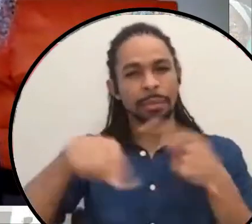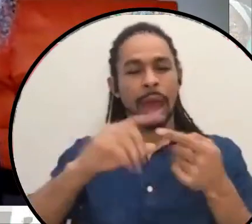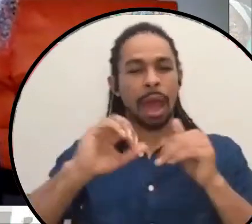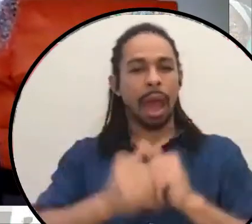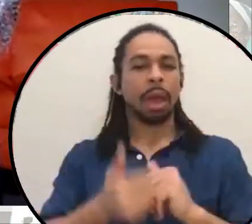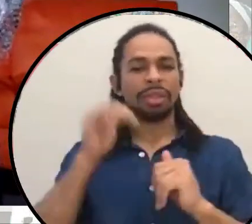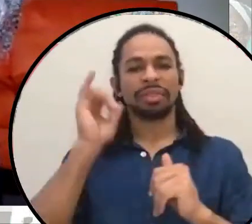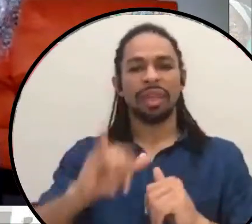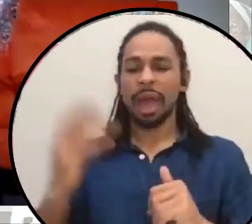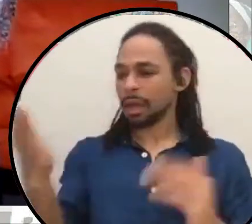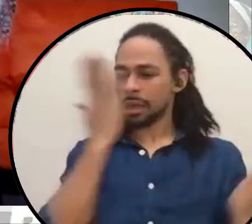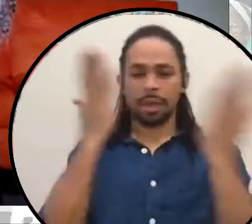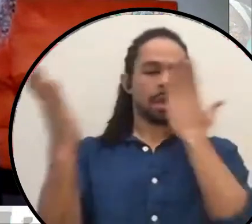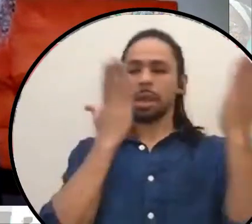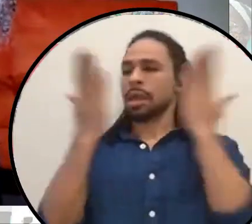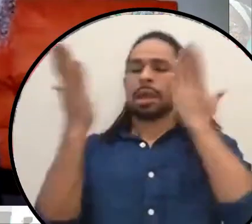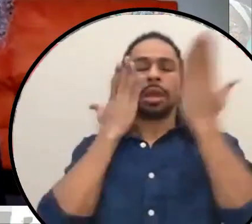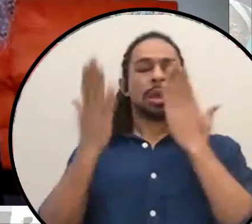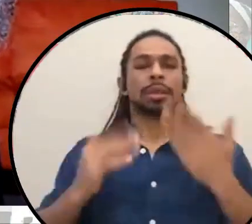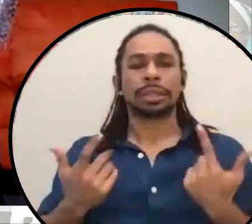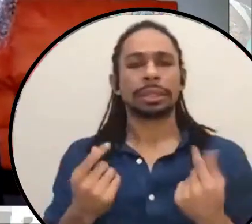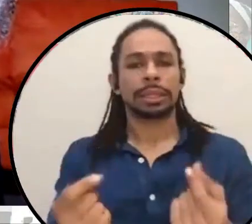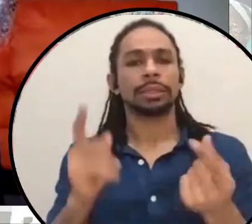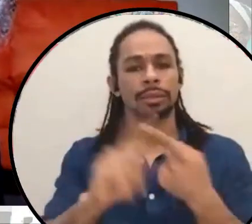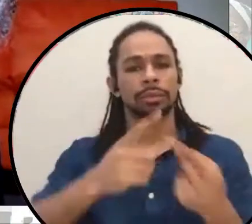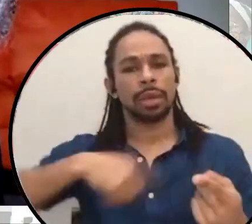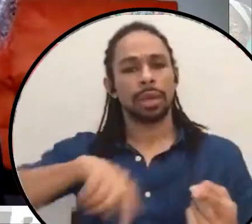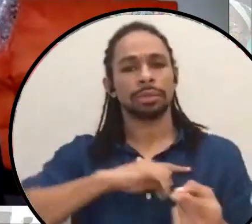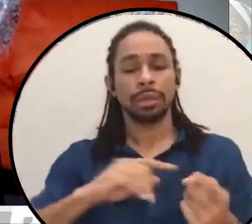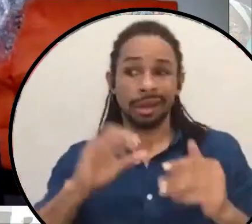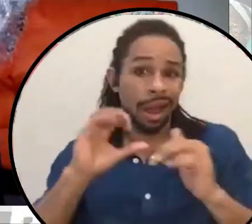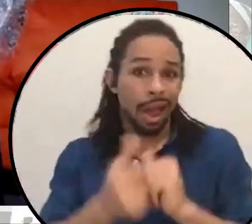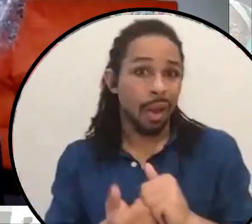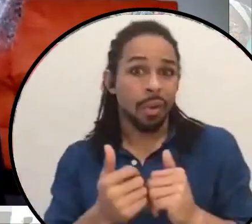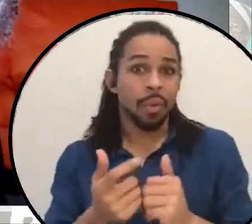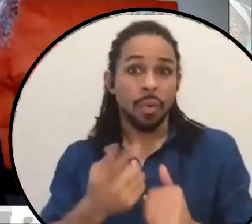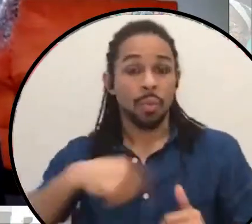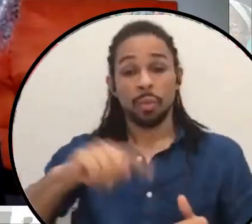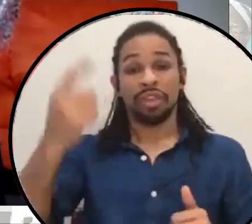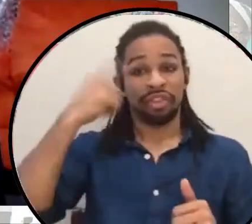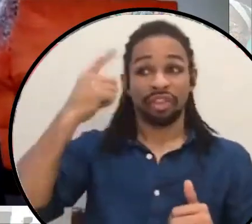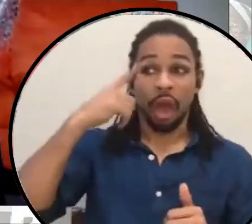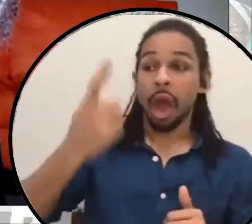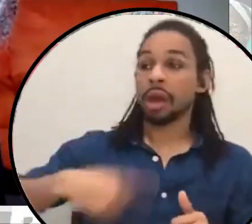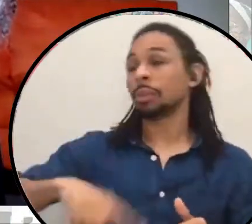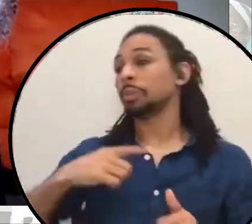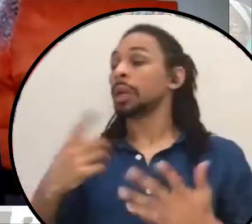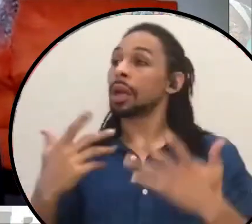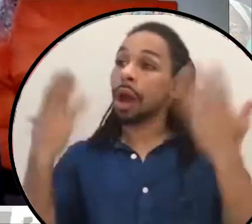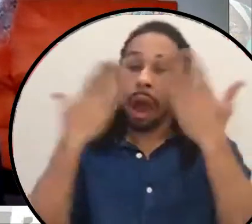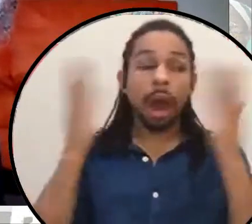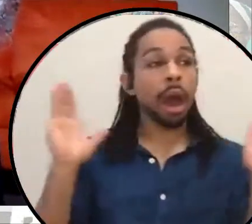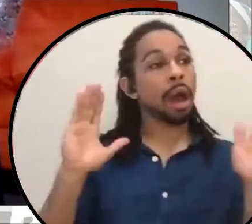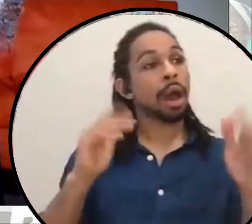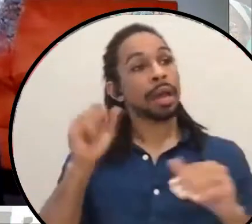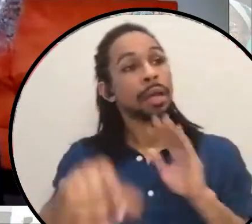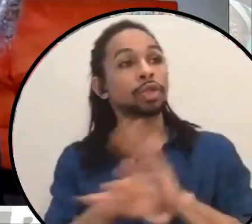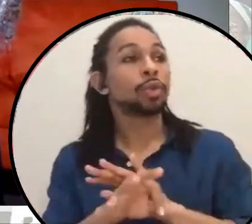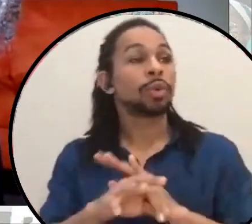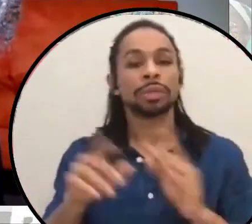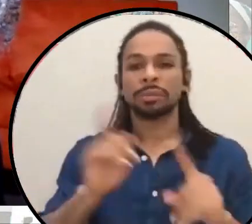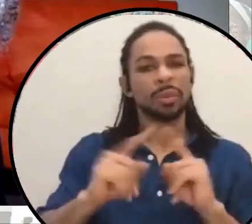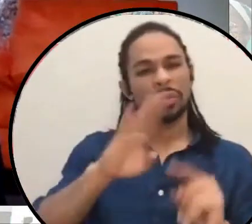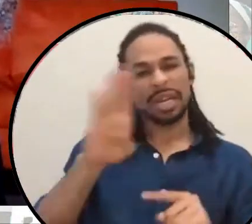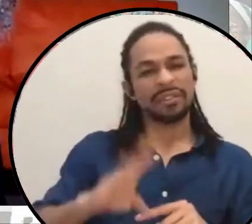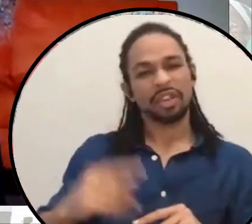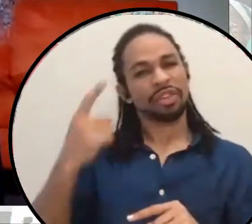what we actually thought we were deliberating when we were talking about whether or not we thought prisons were going to be something that we would have to keep in this world.